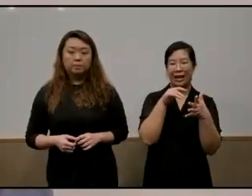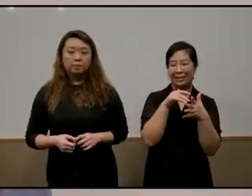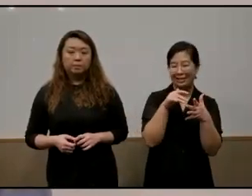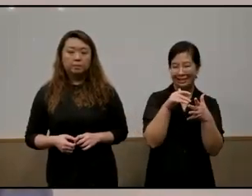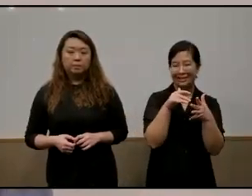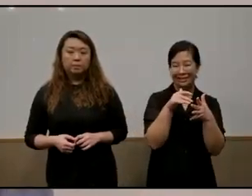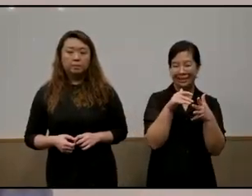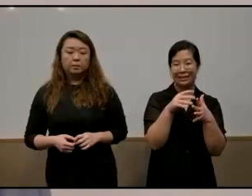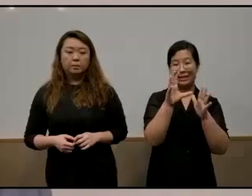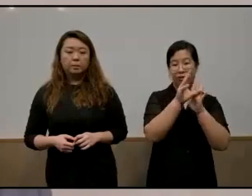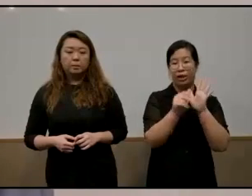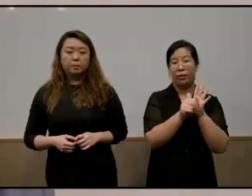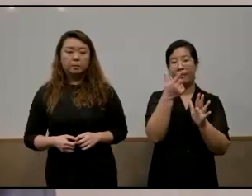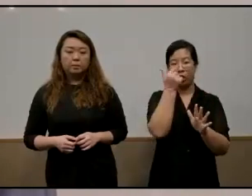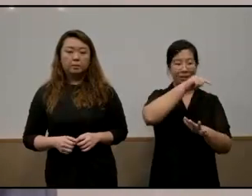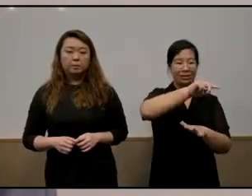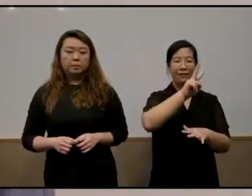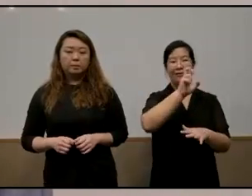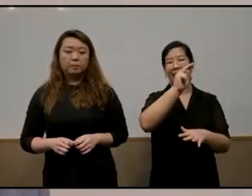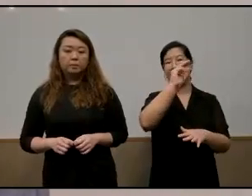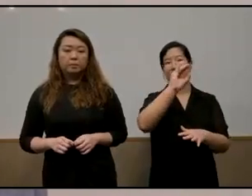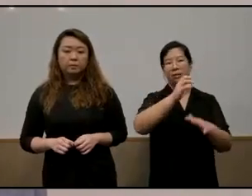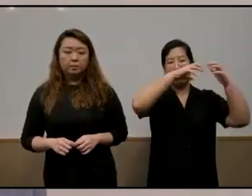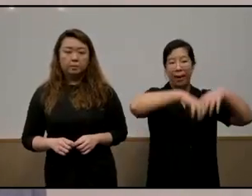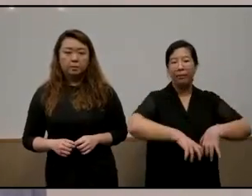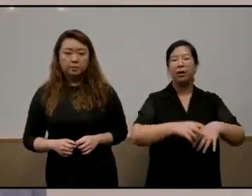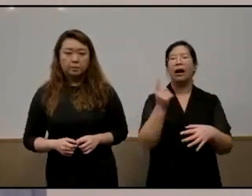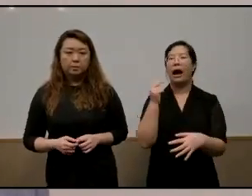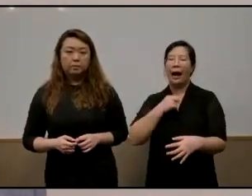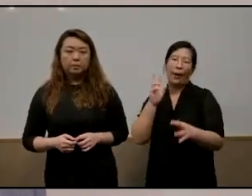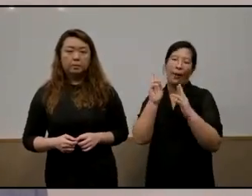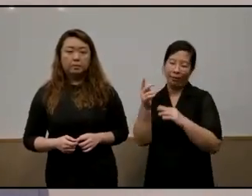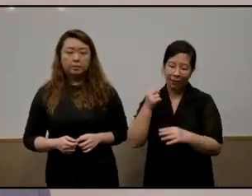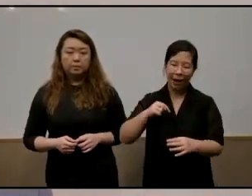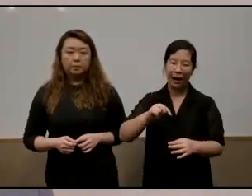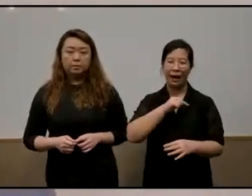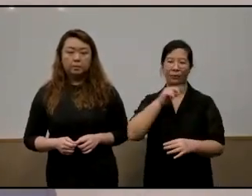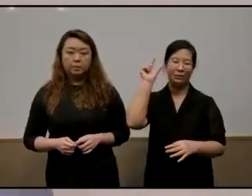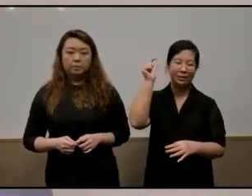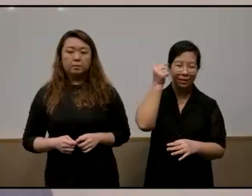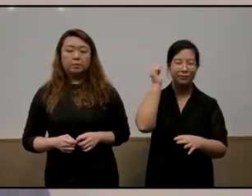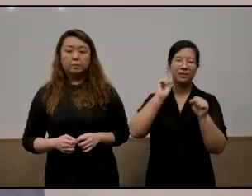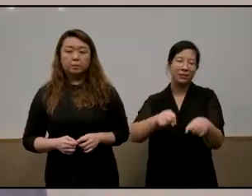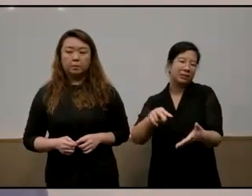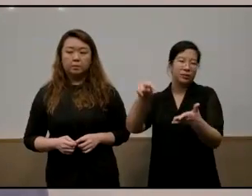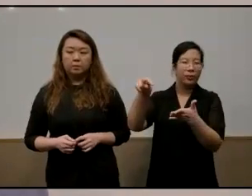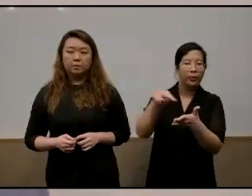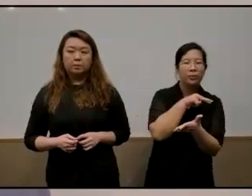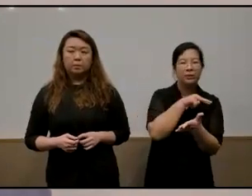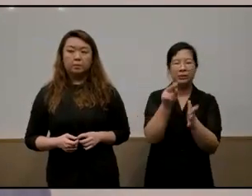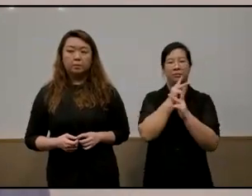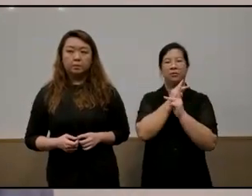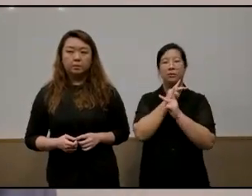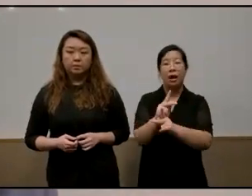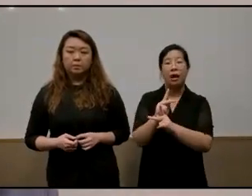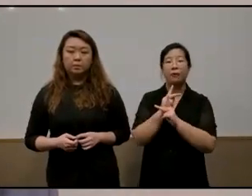and i hope that our government is able to dance that dance well enough to keep the churn going so that people are